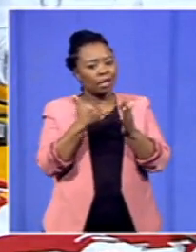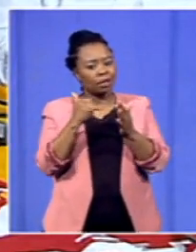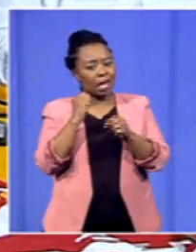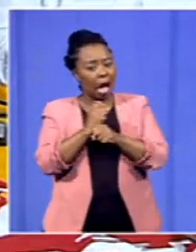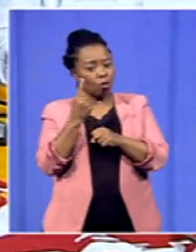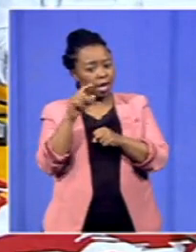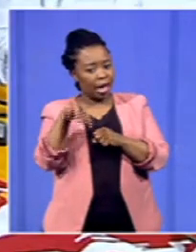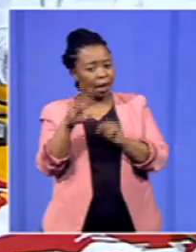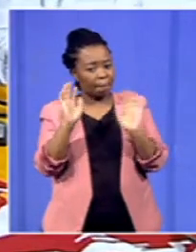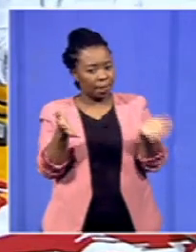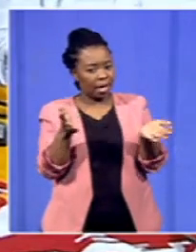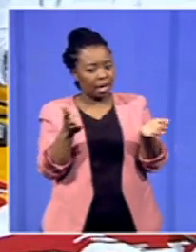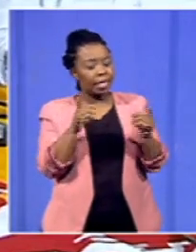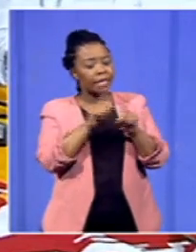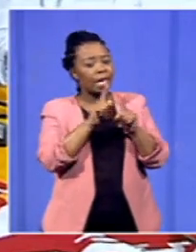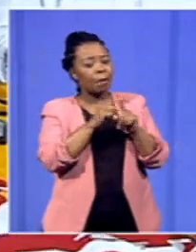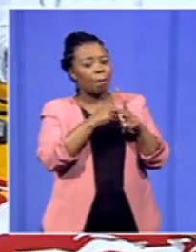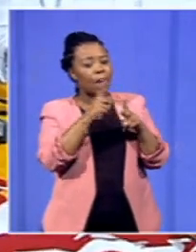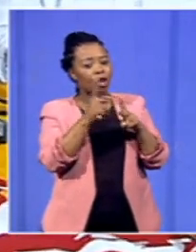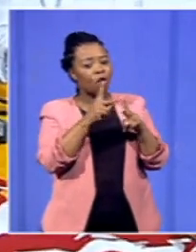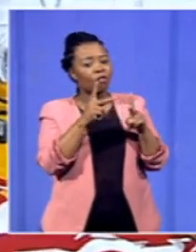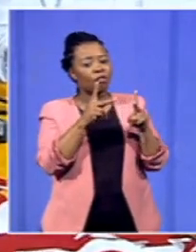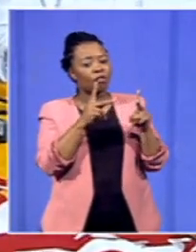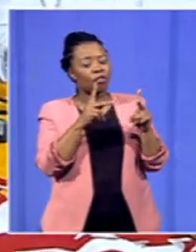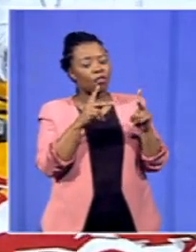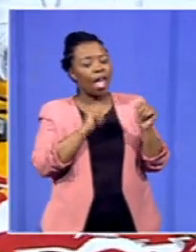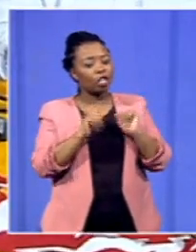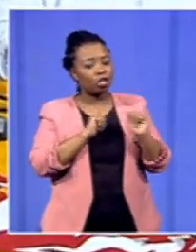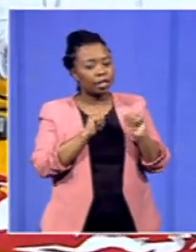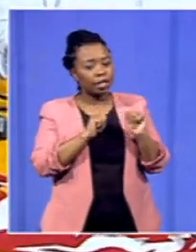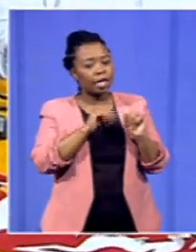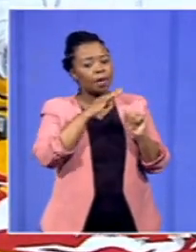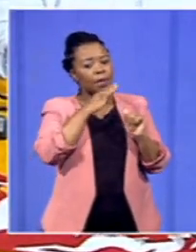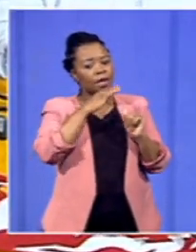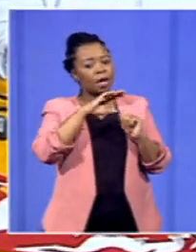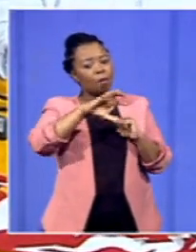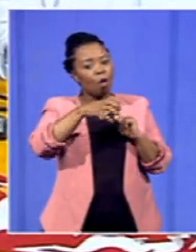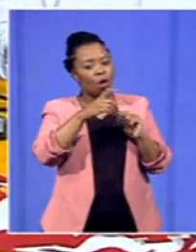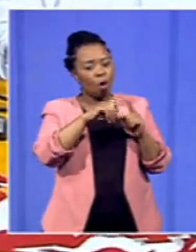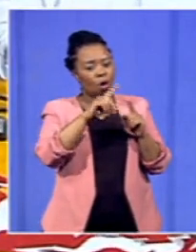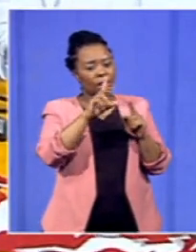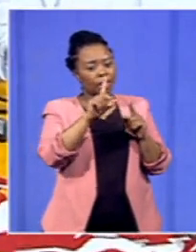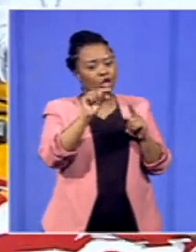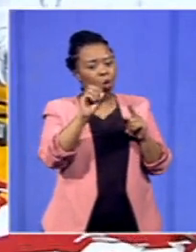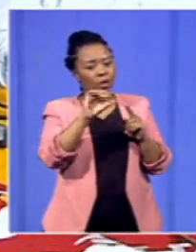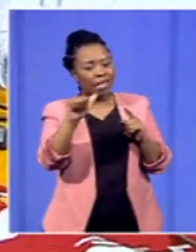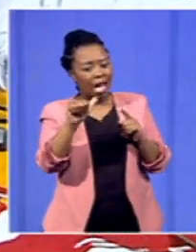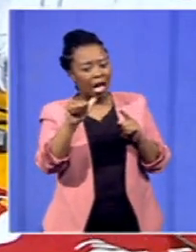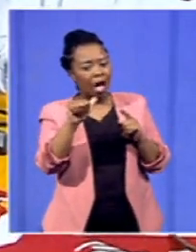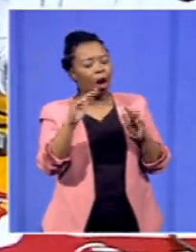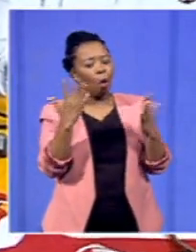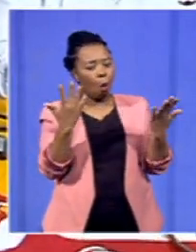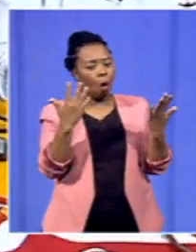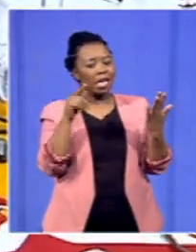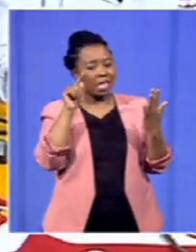also in terms of your plan of action is it mainly a provincial thing in terms of the NOSA or is this going to